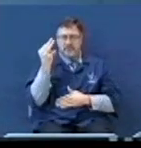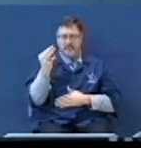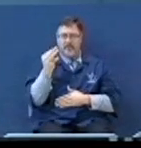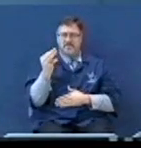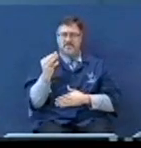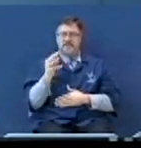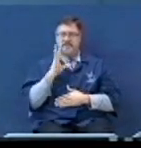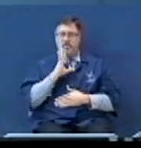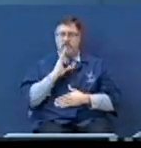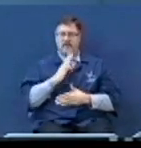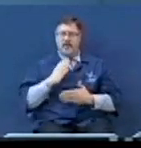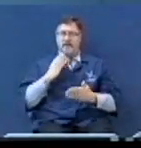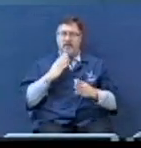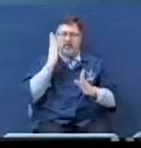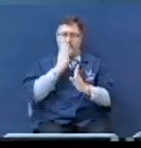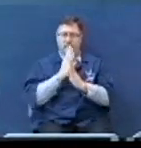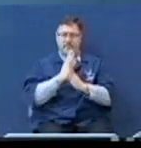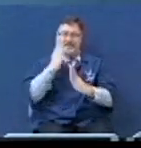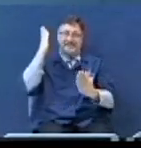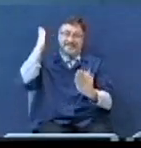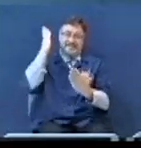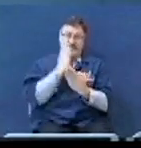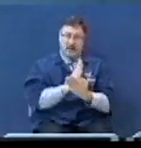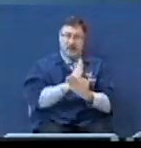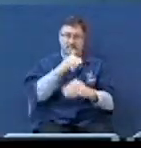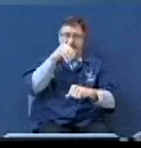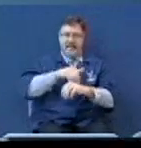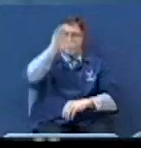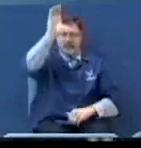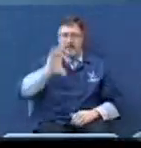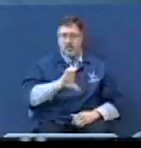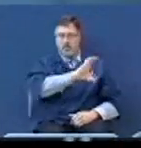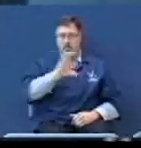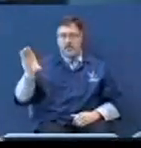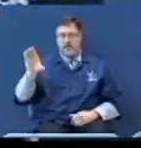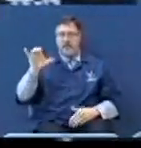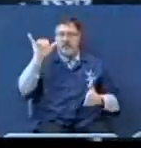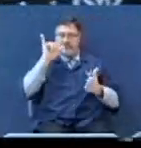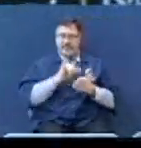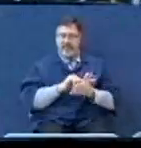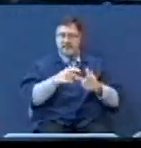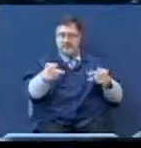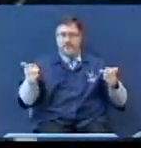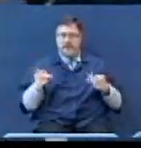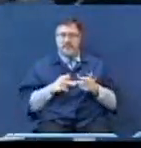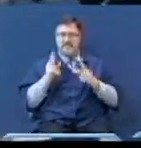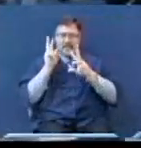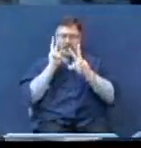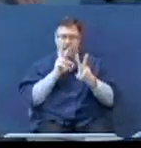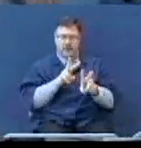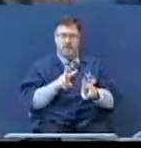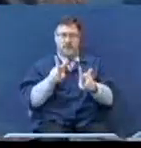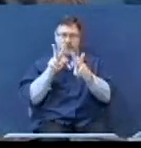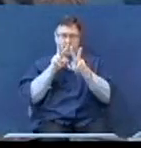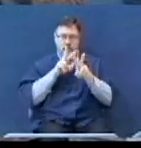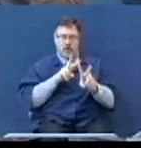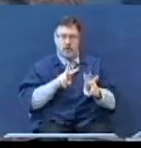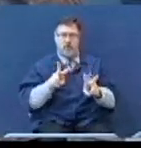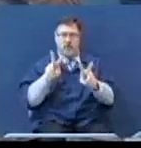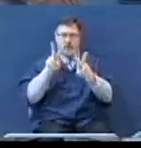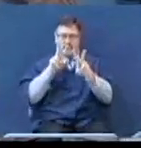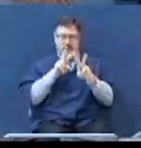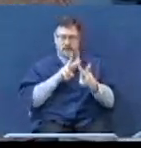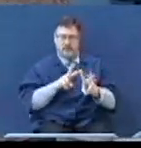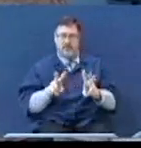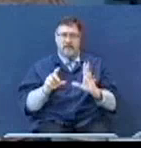stops at Calvary. I want to tell you, that's the place that I'm going to linger on up until Easter, the week